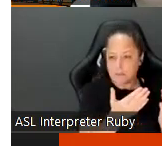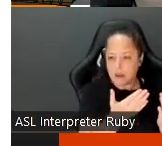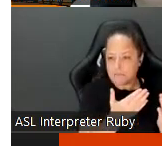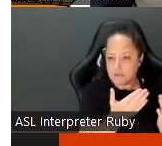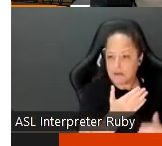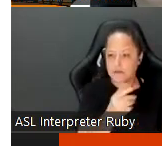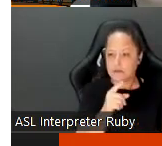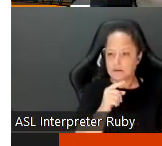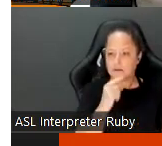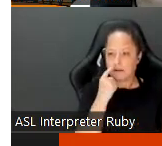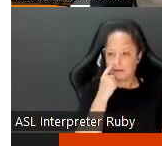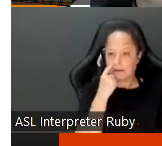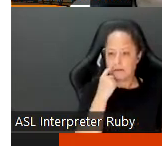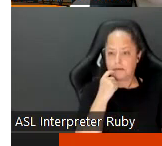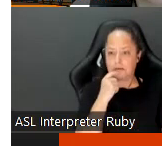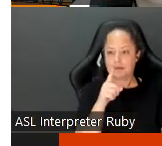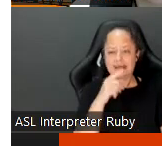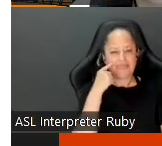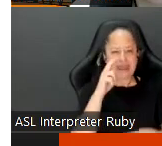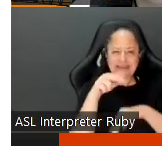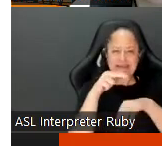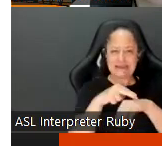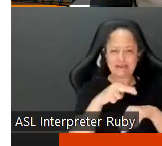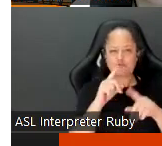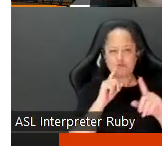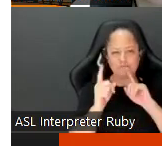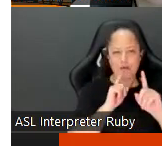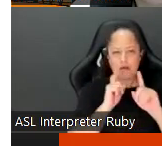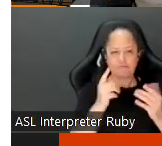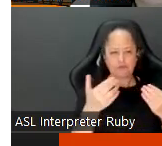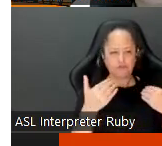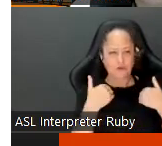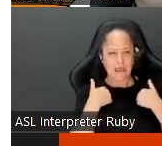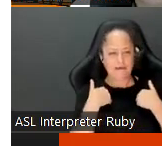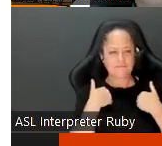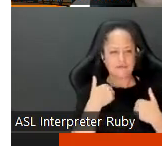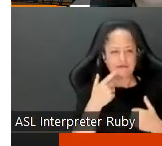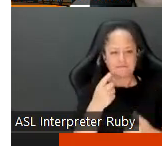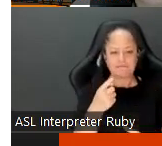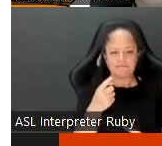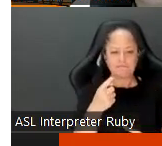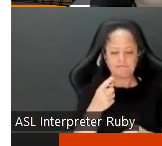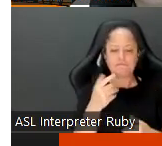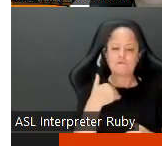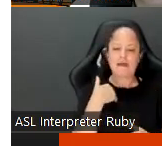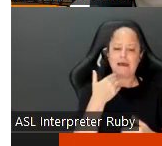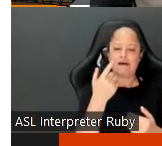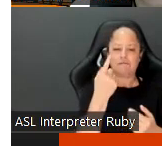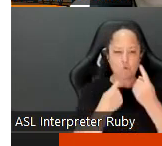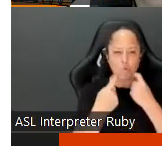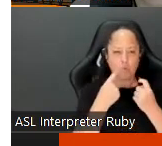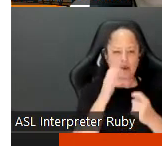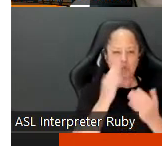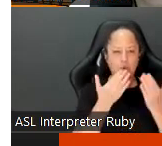think it really depends on the nature of the conversation who you're having it with etc and if you have some um questions about that i'm going to